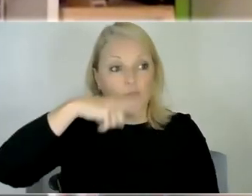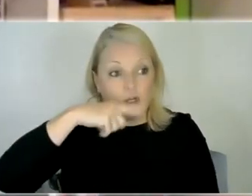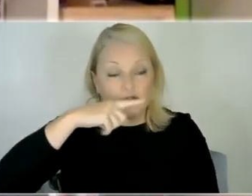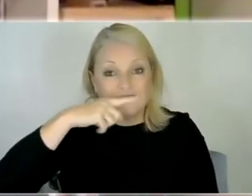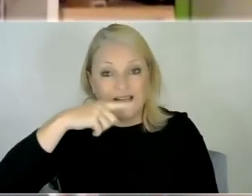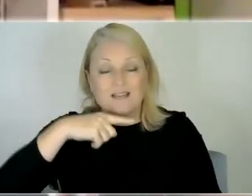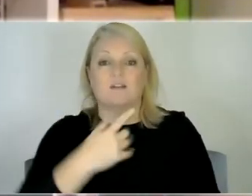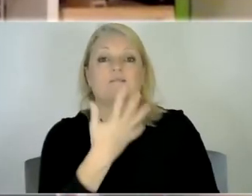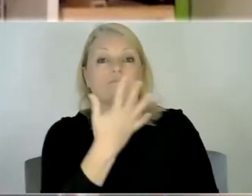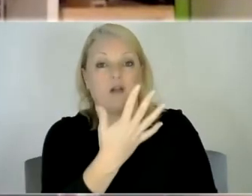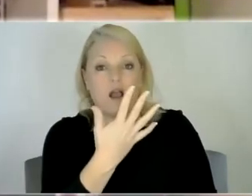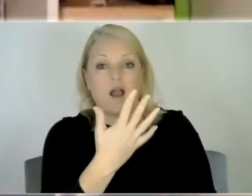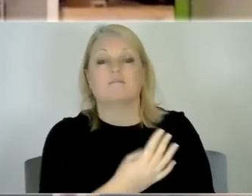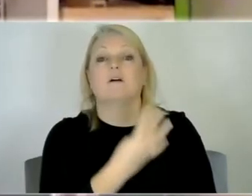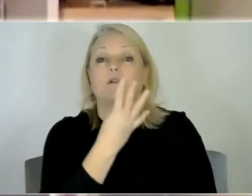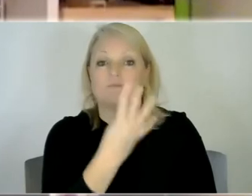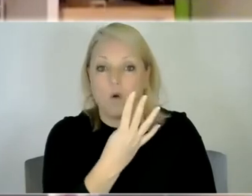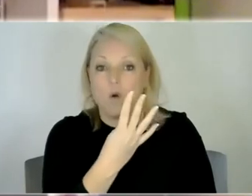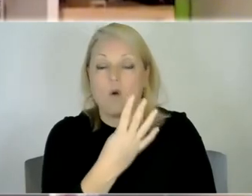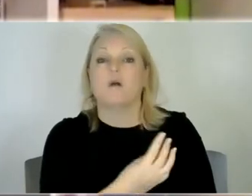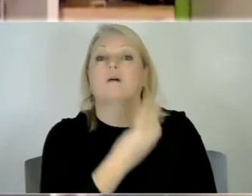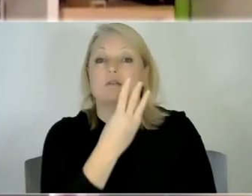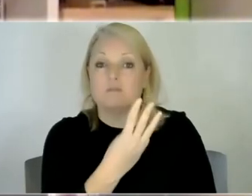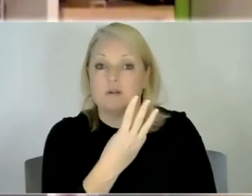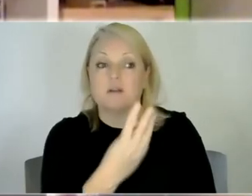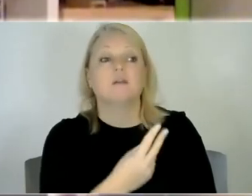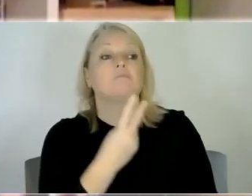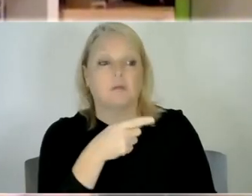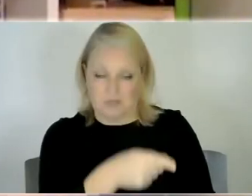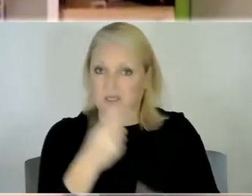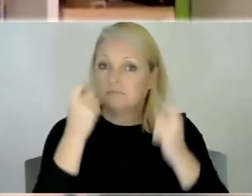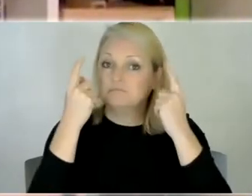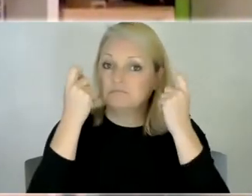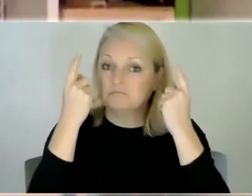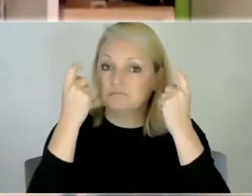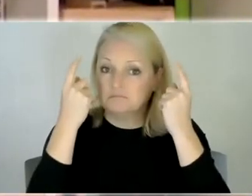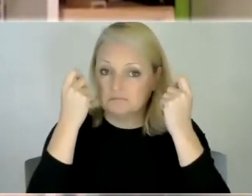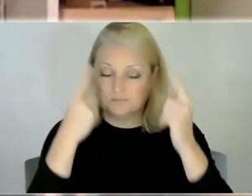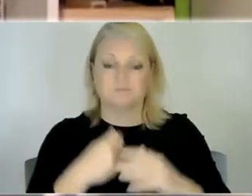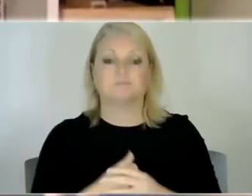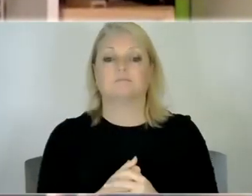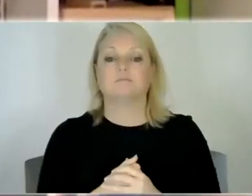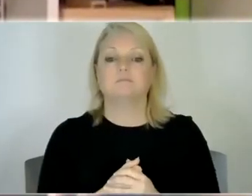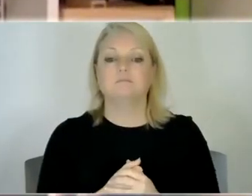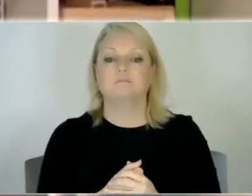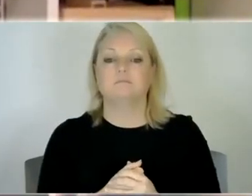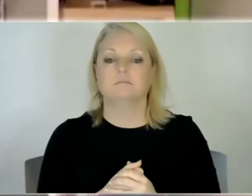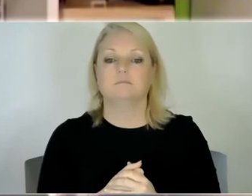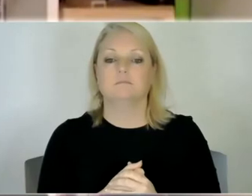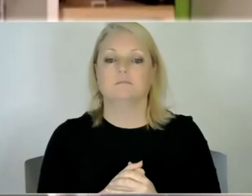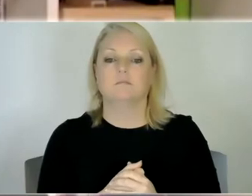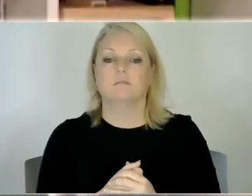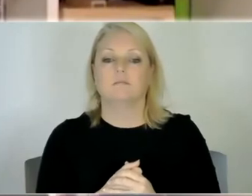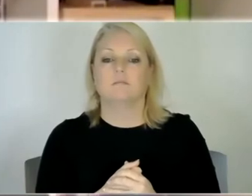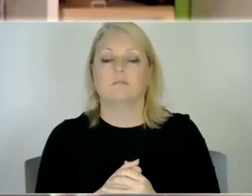four and you know and he understands that and responds to that really well and obviously